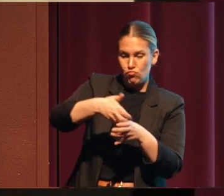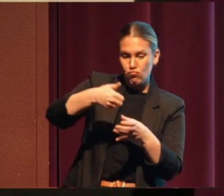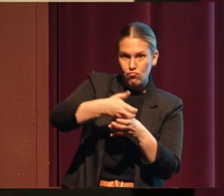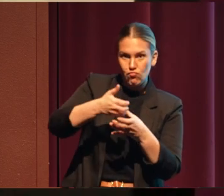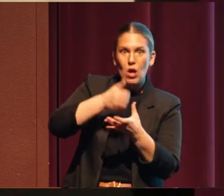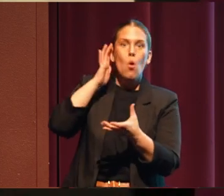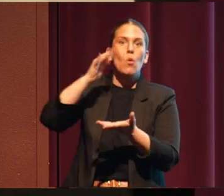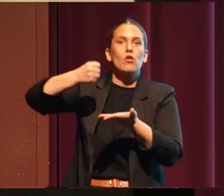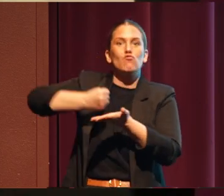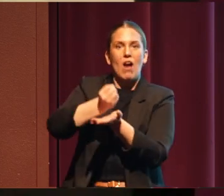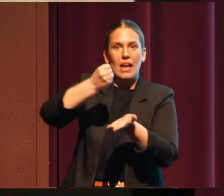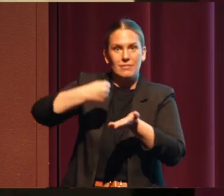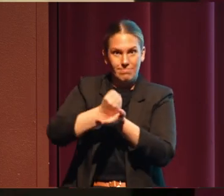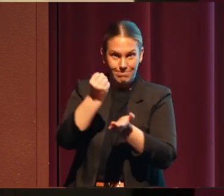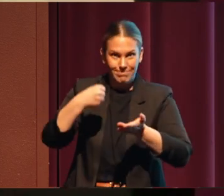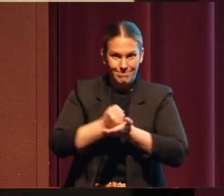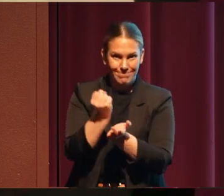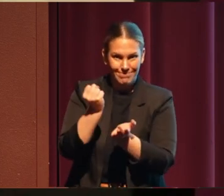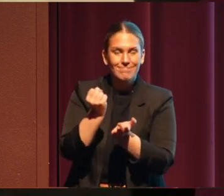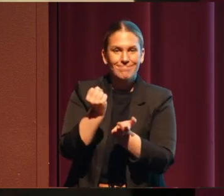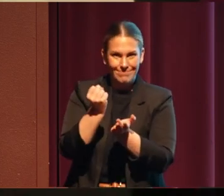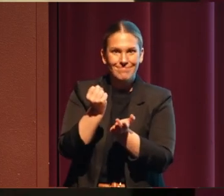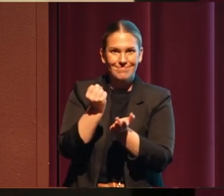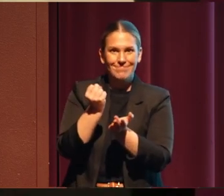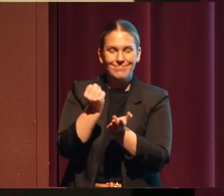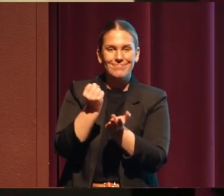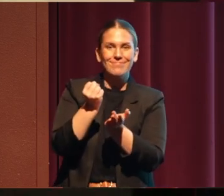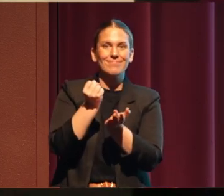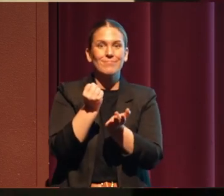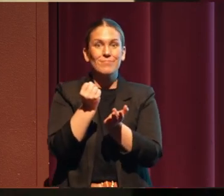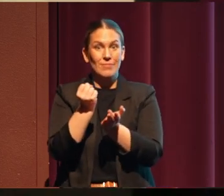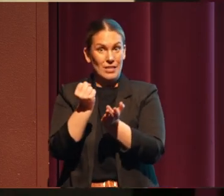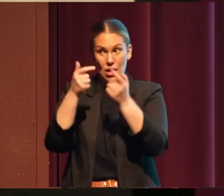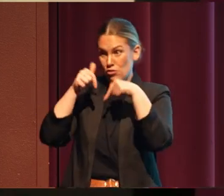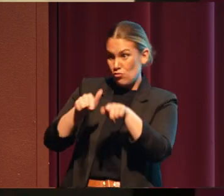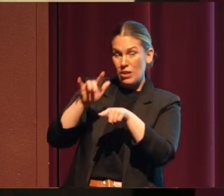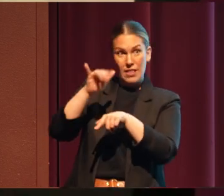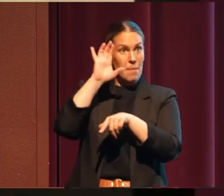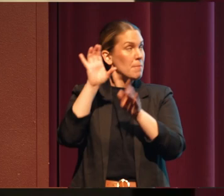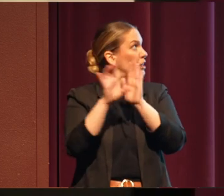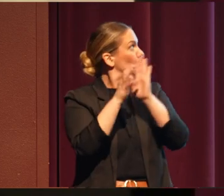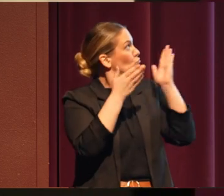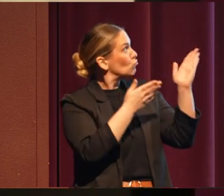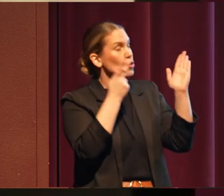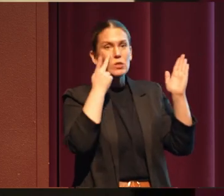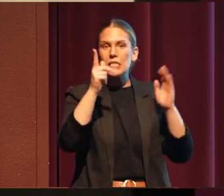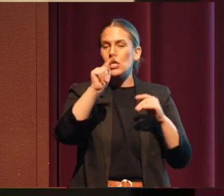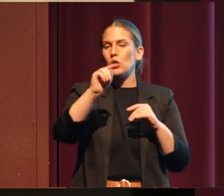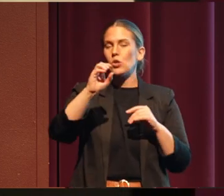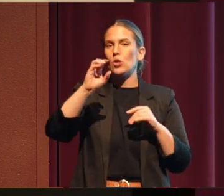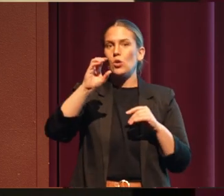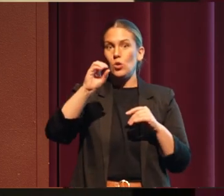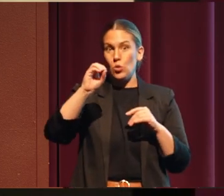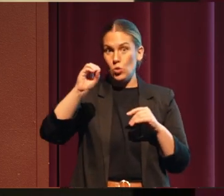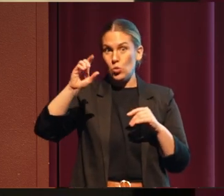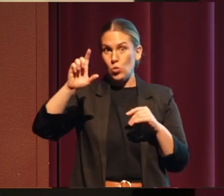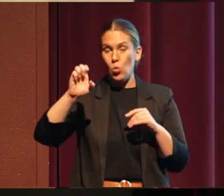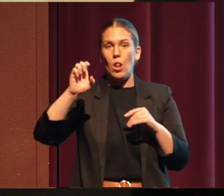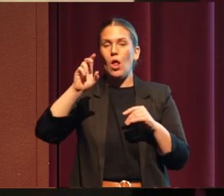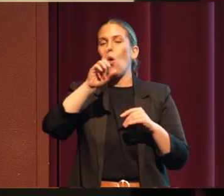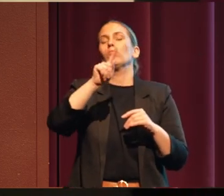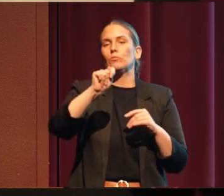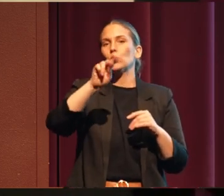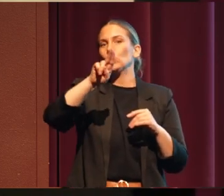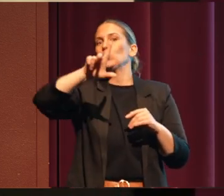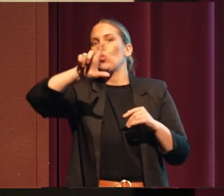And my grandma said they called that wokus a bexa. And in this image, you can see a tool mat made out of tool from the marsh.